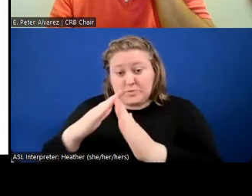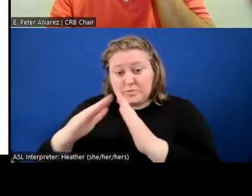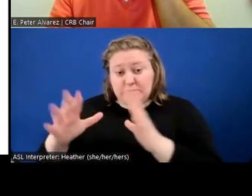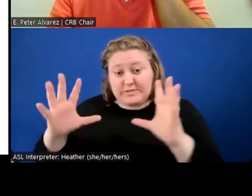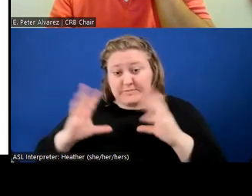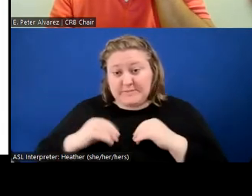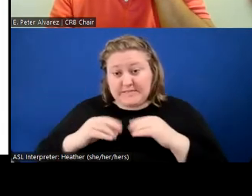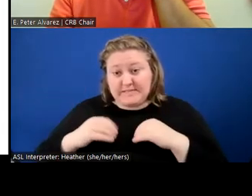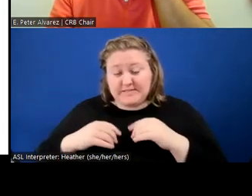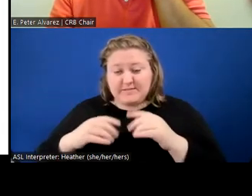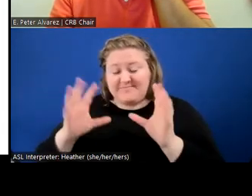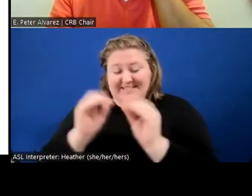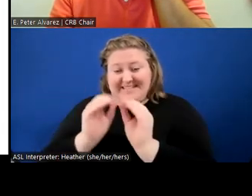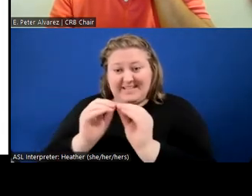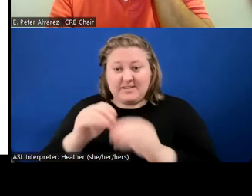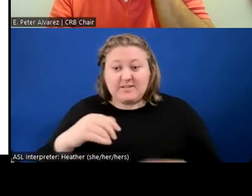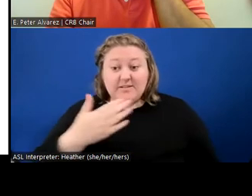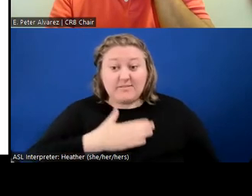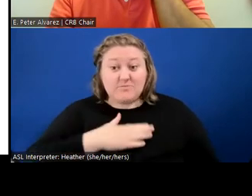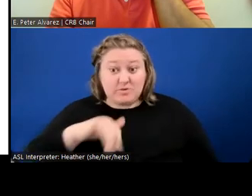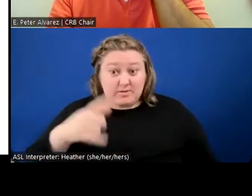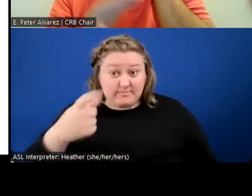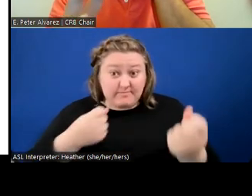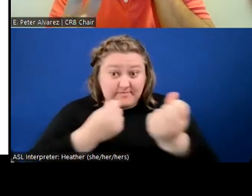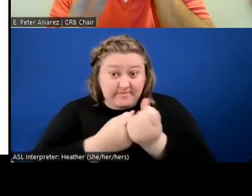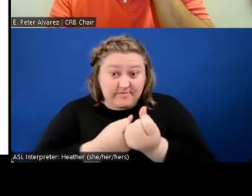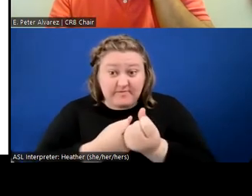I appreciate that all in favor.